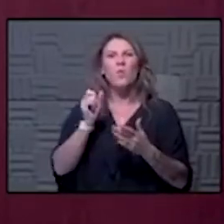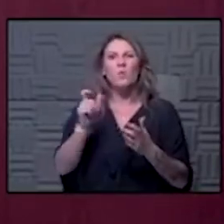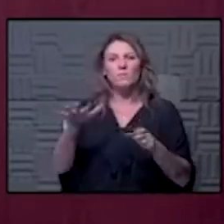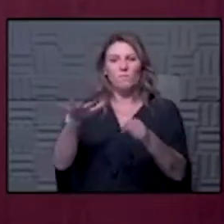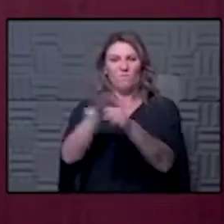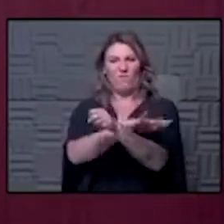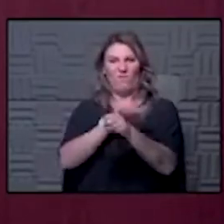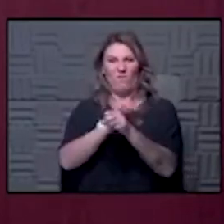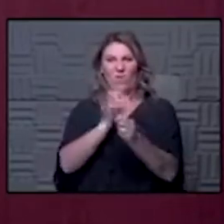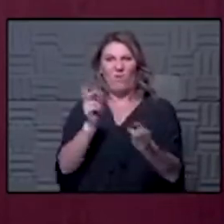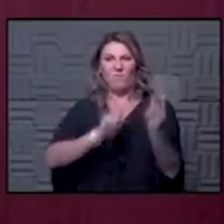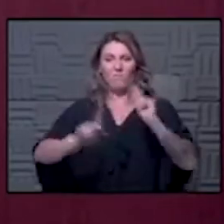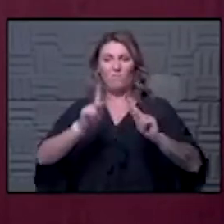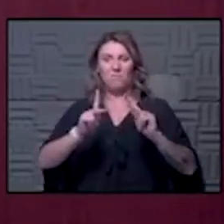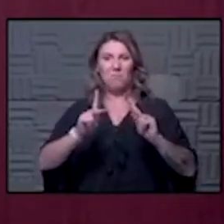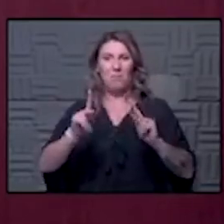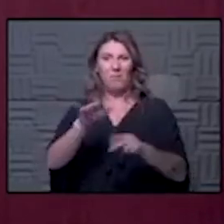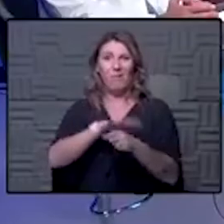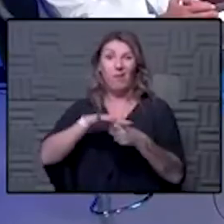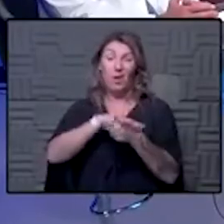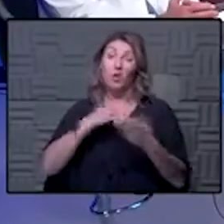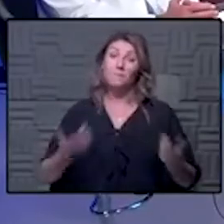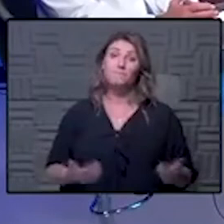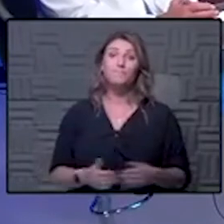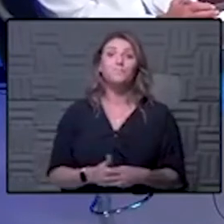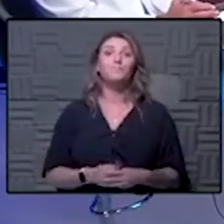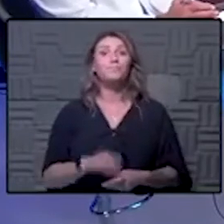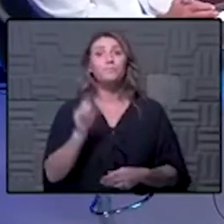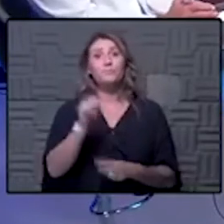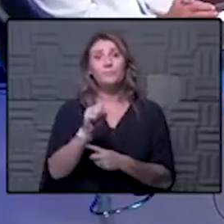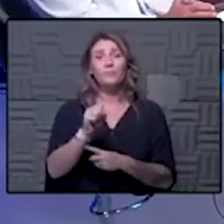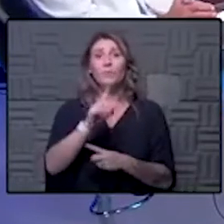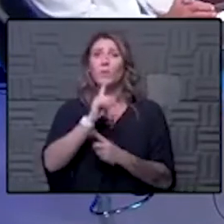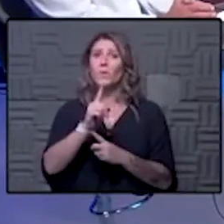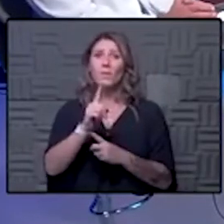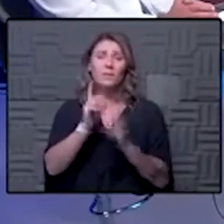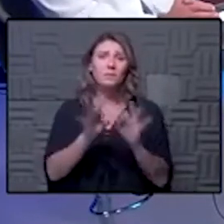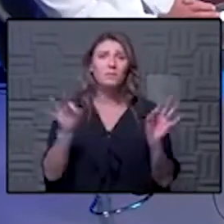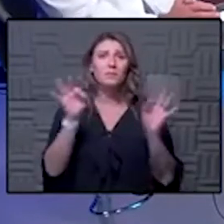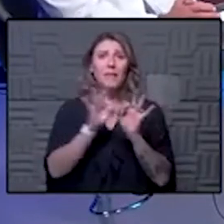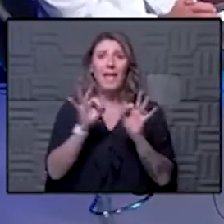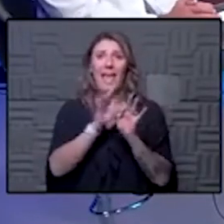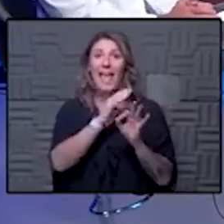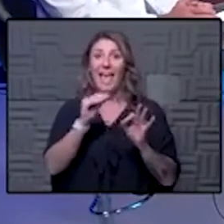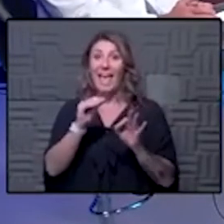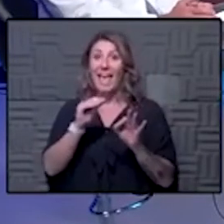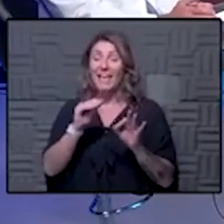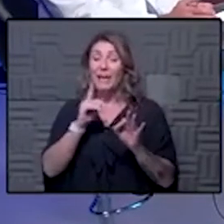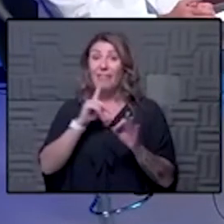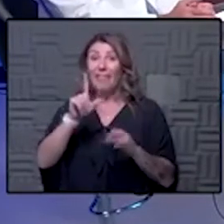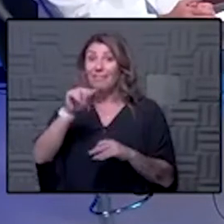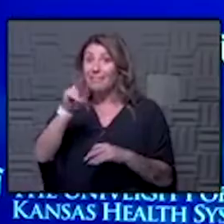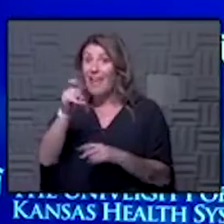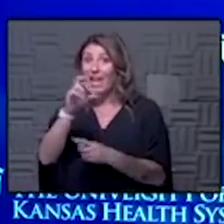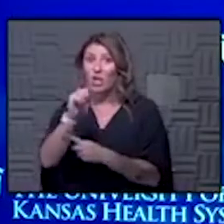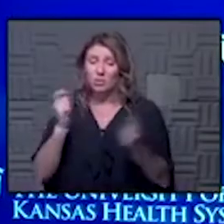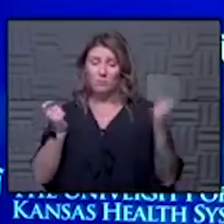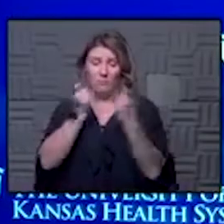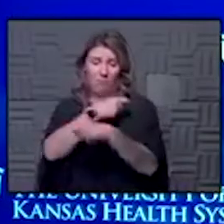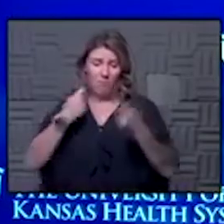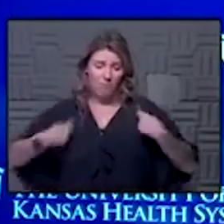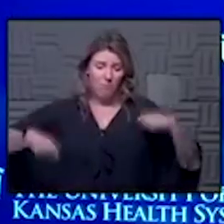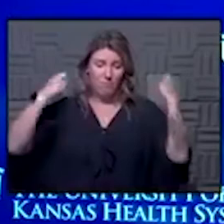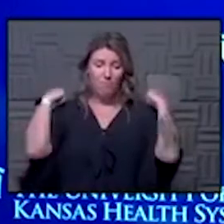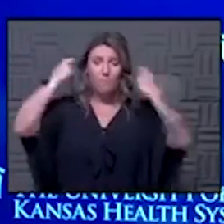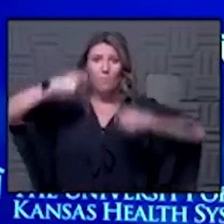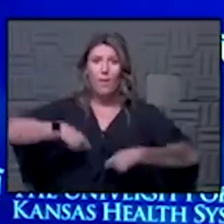high density locations yeah i think that that makes all the difference and layering up does make a difference i've got to talk i'm trying to